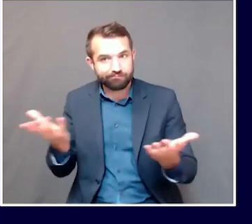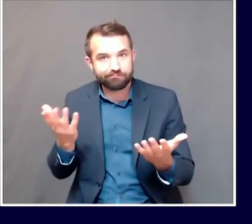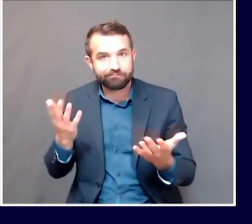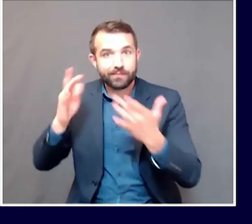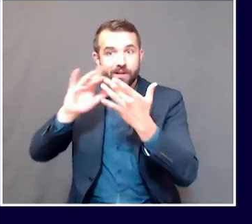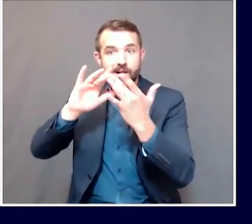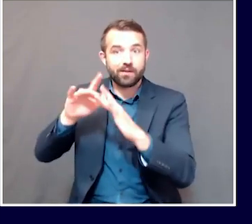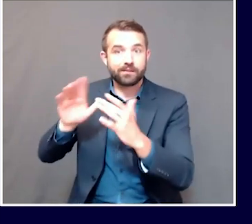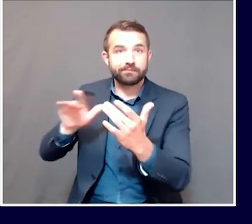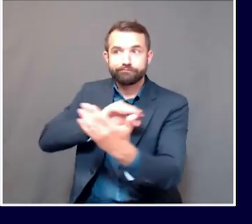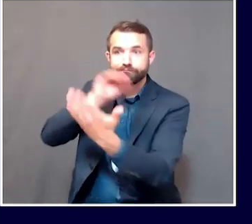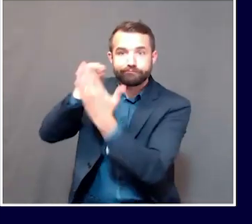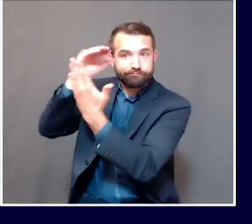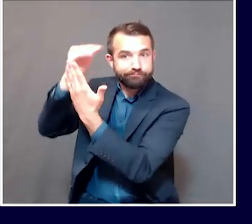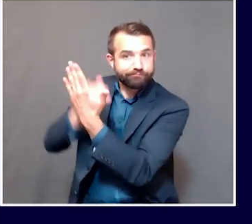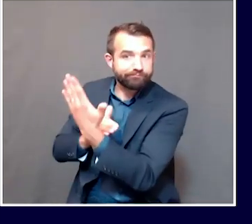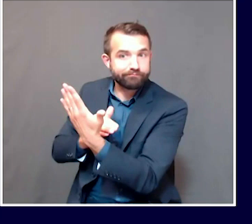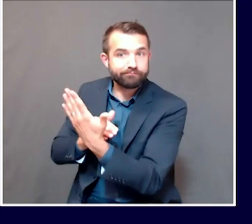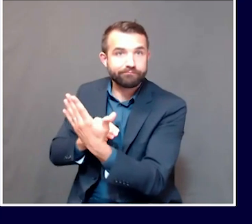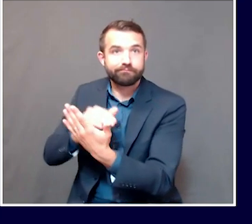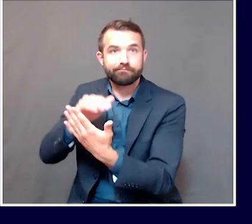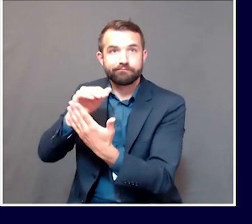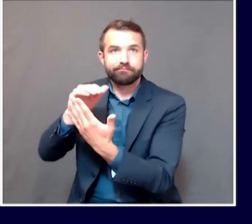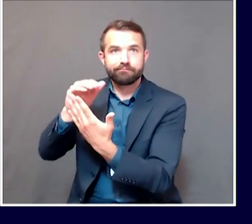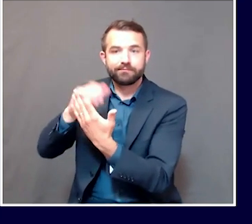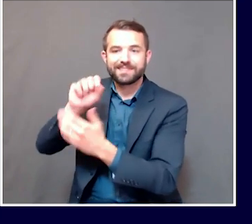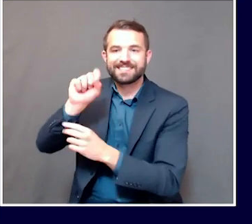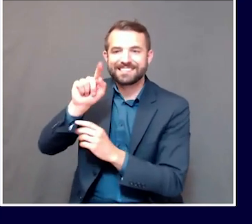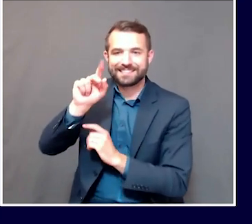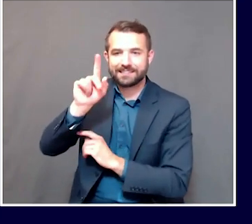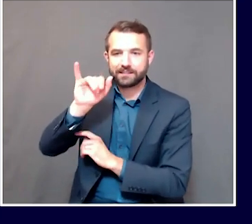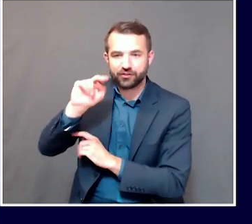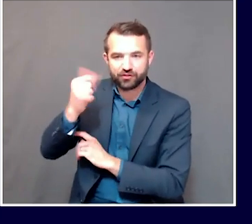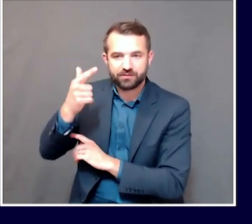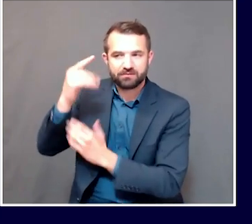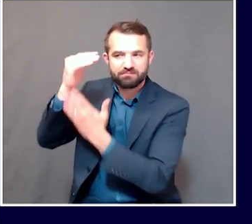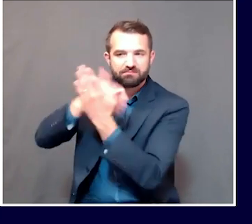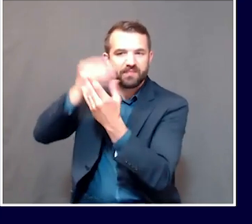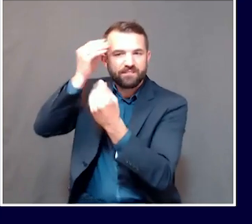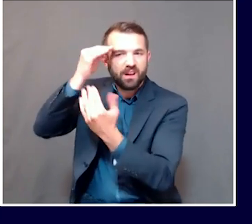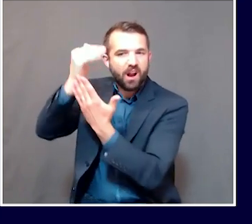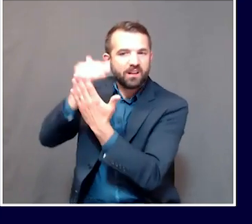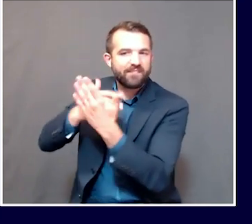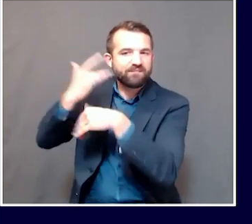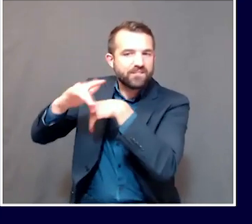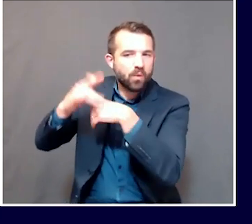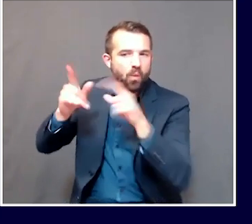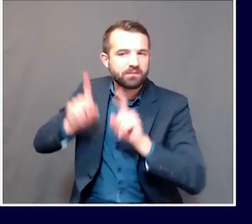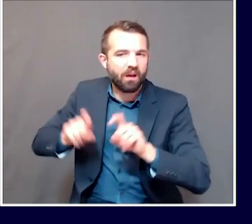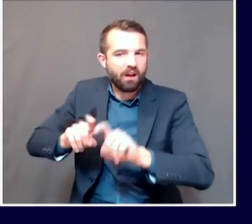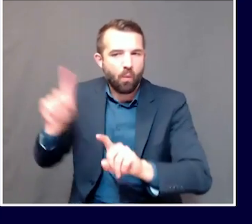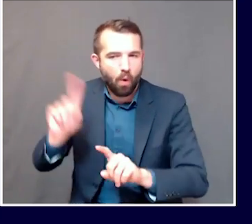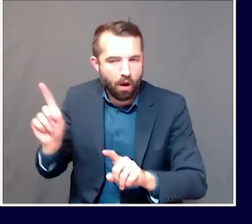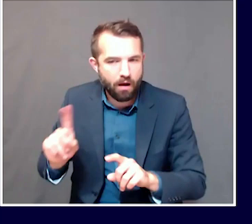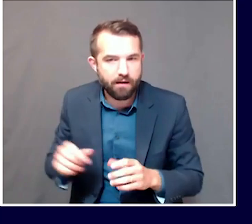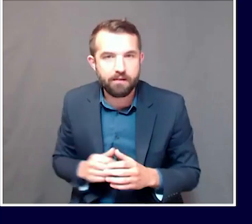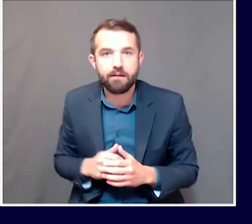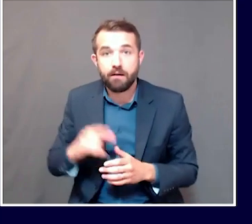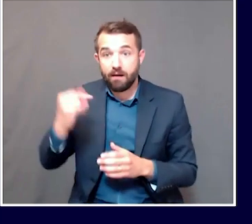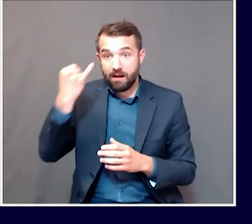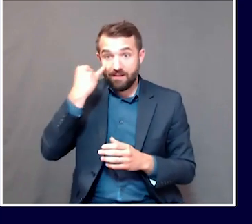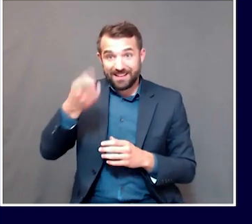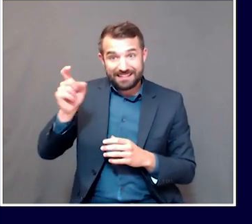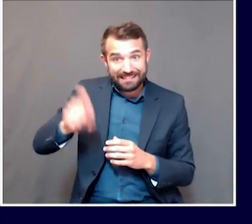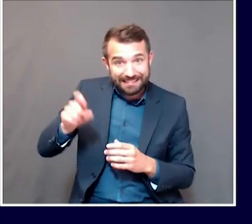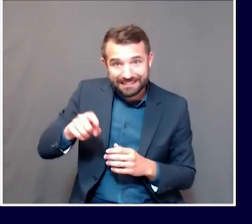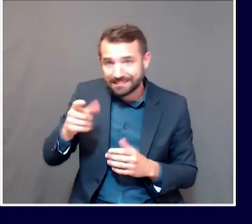for people throughout Maine, including employees of Maine's tourism industry. According to data from the National Governors Association, more than half